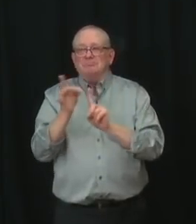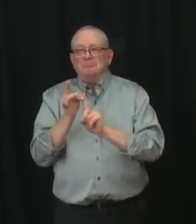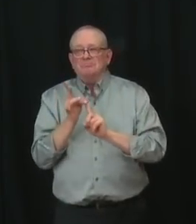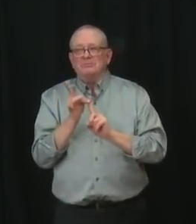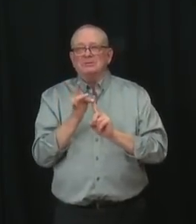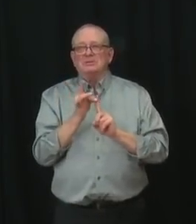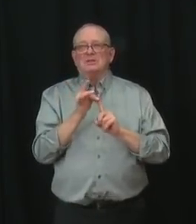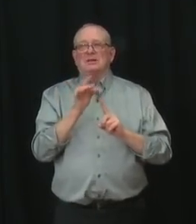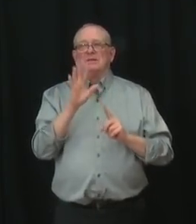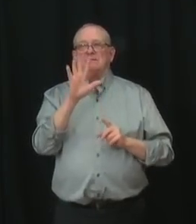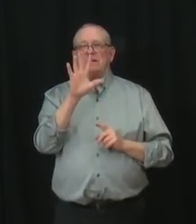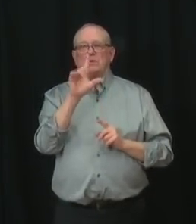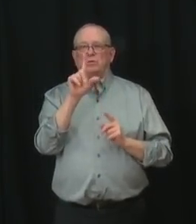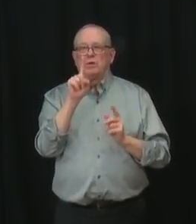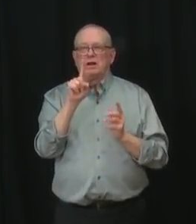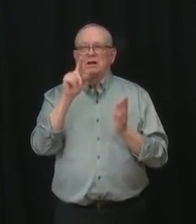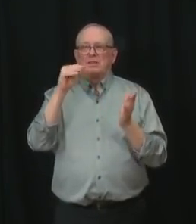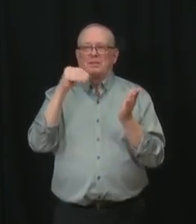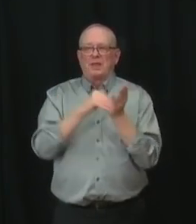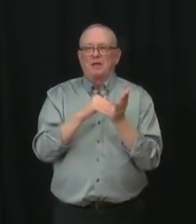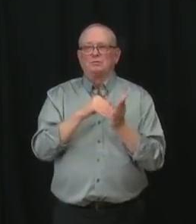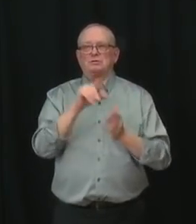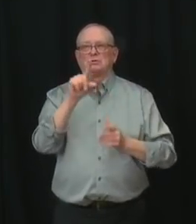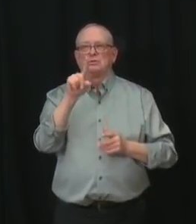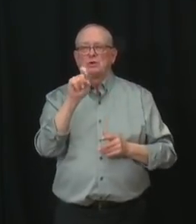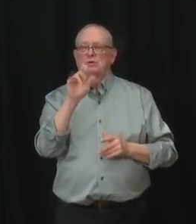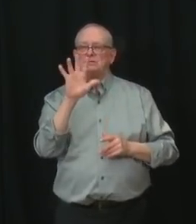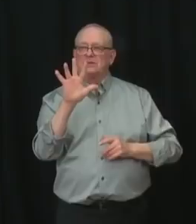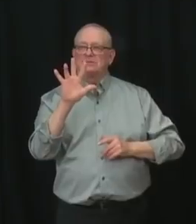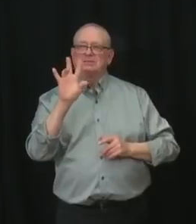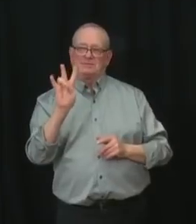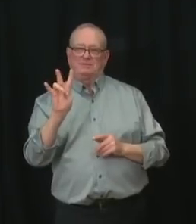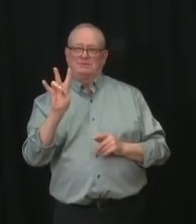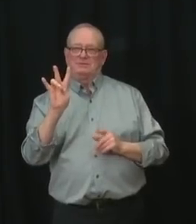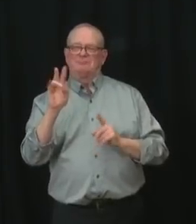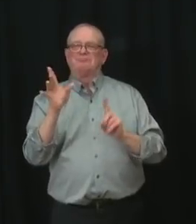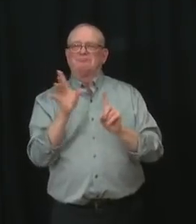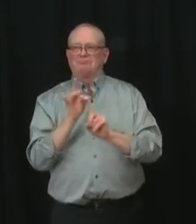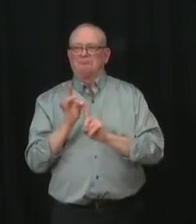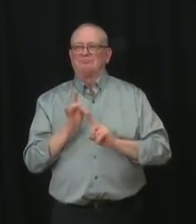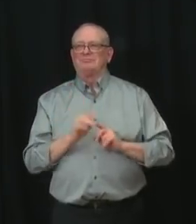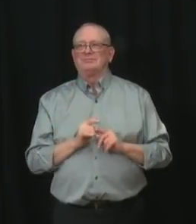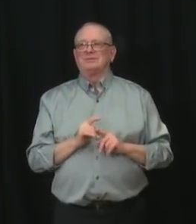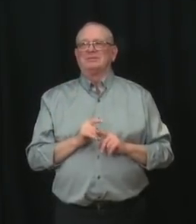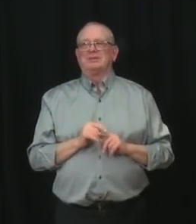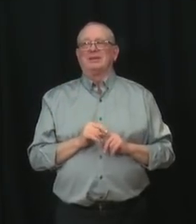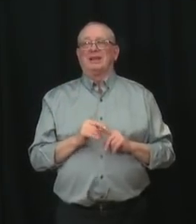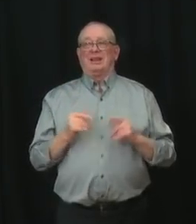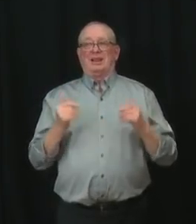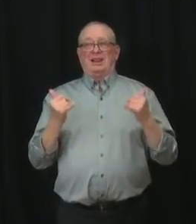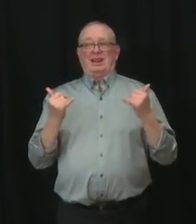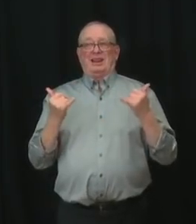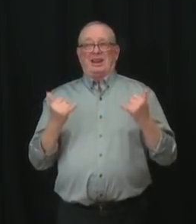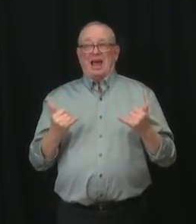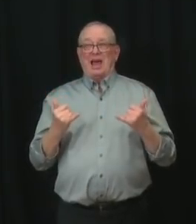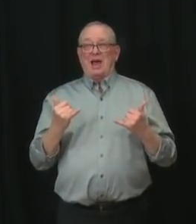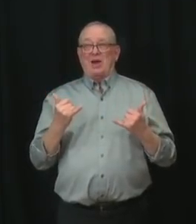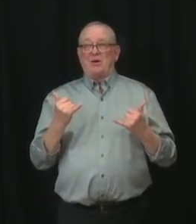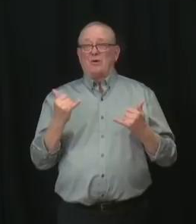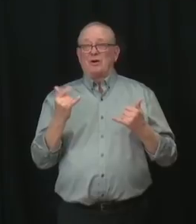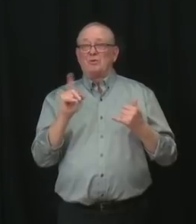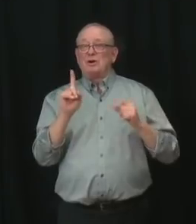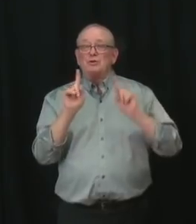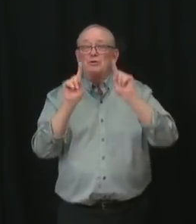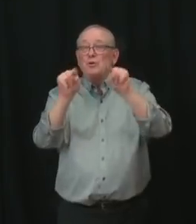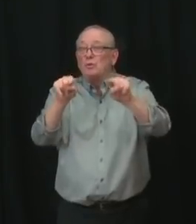Of course, we know that due to the current eligibility for PCR testing and expanded availability of rapid tests, the actual